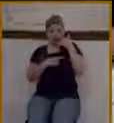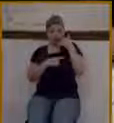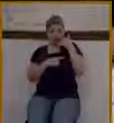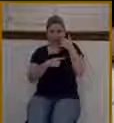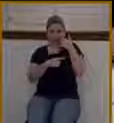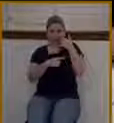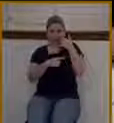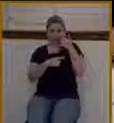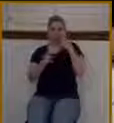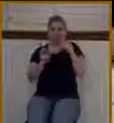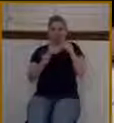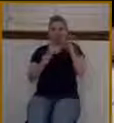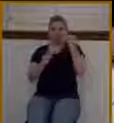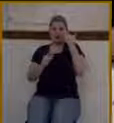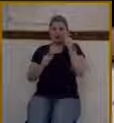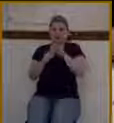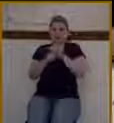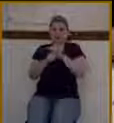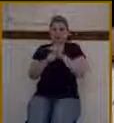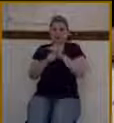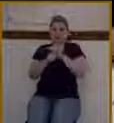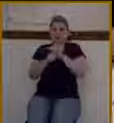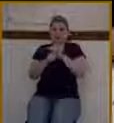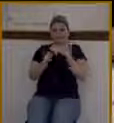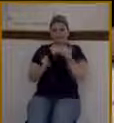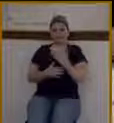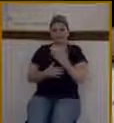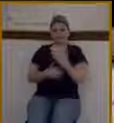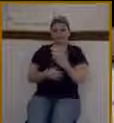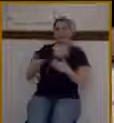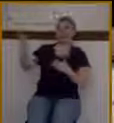I'll take your iPhones after the service if you want to get rid of them.